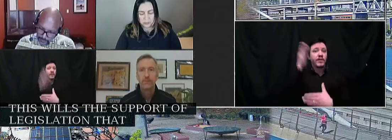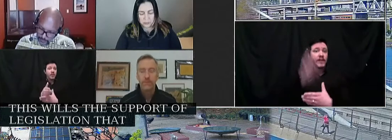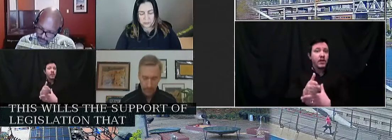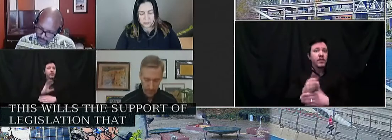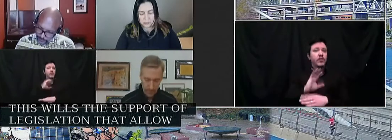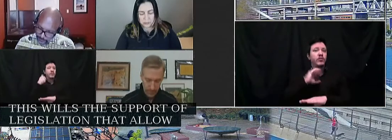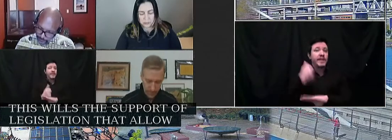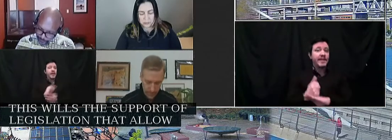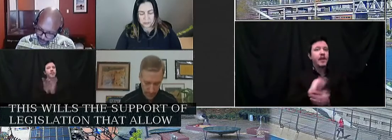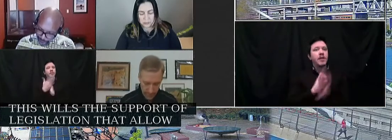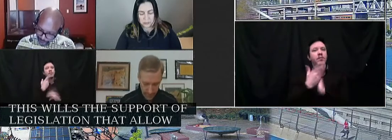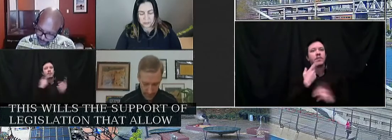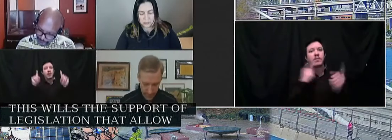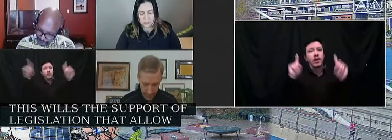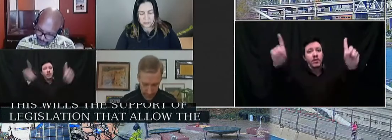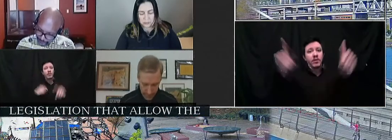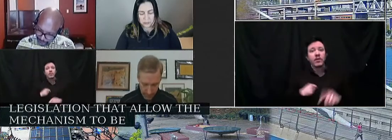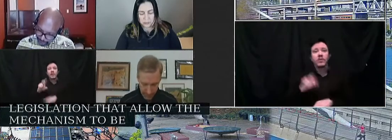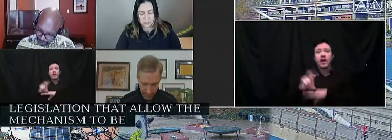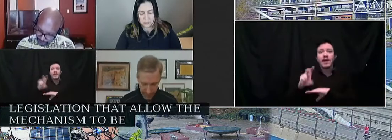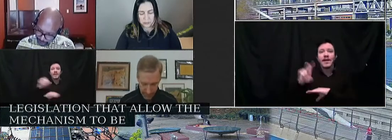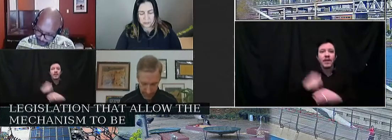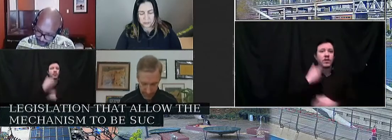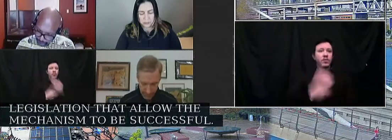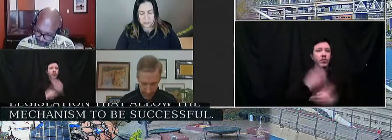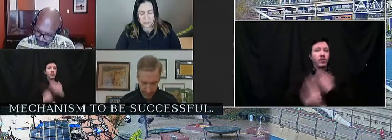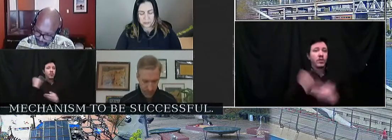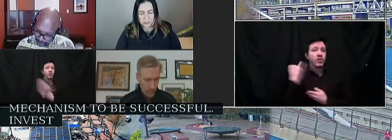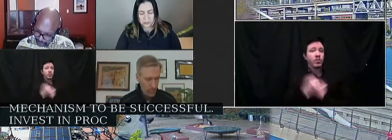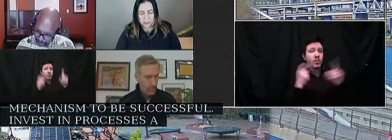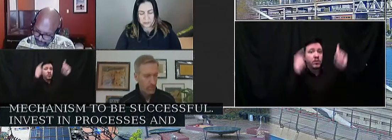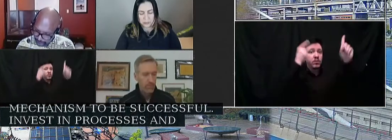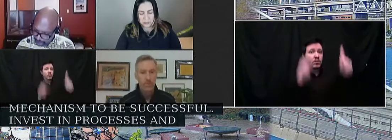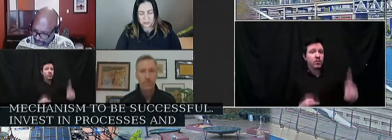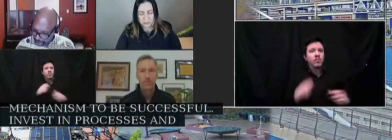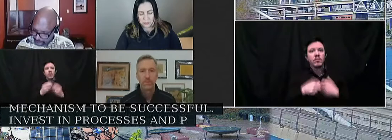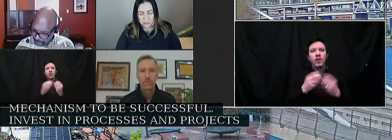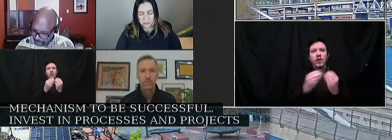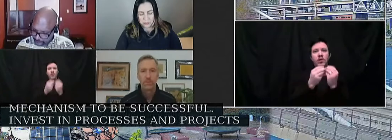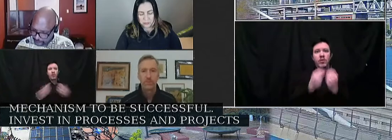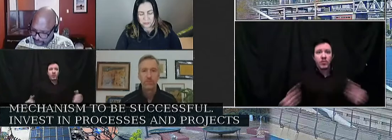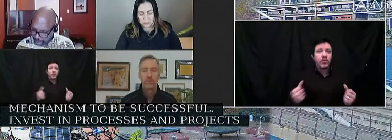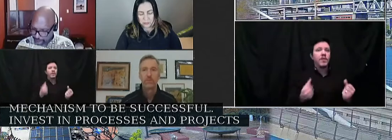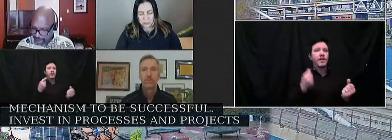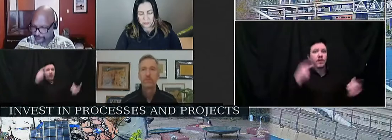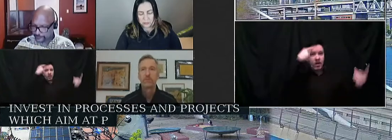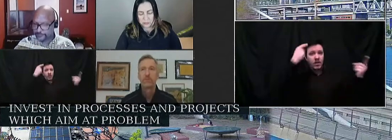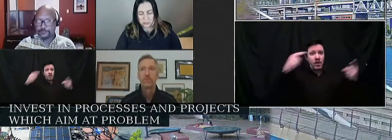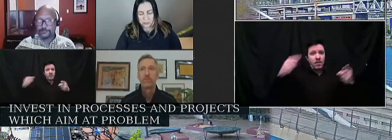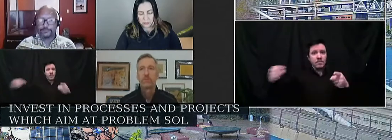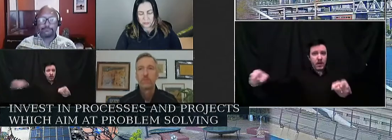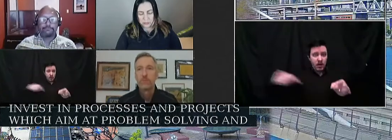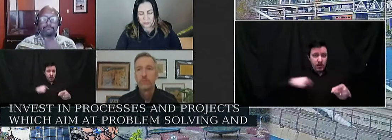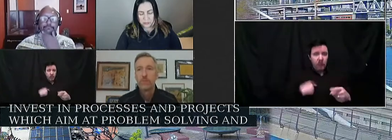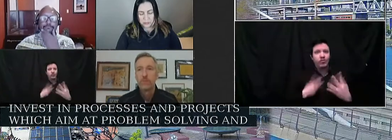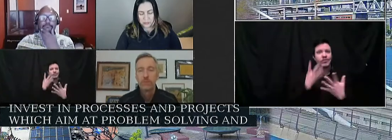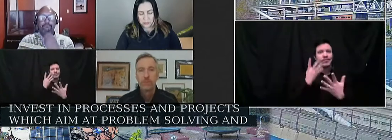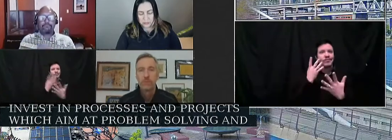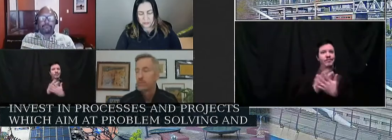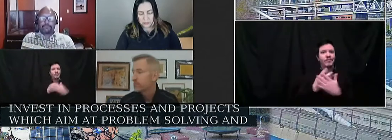successful. Invest in processes and projects which aim at problem solving and restorative mediations in an effort to end the prison pipeline,